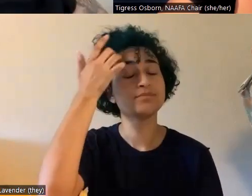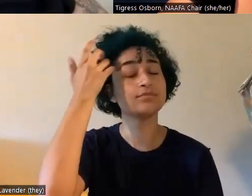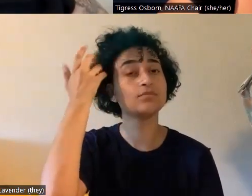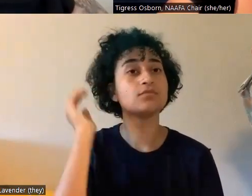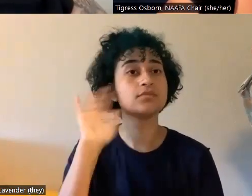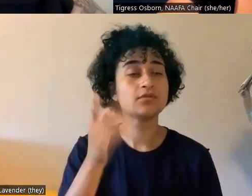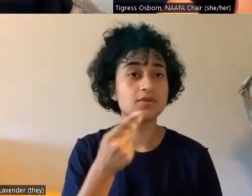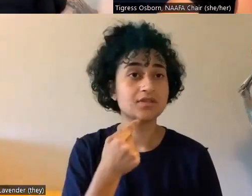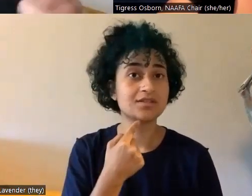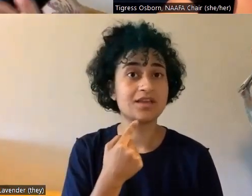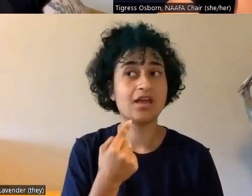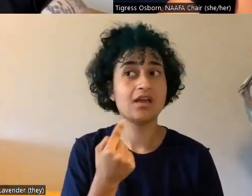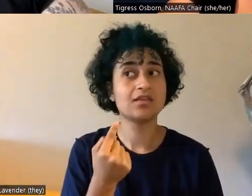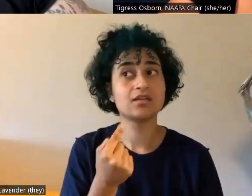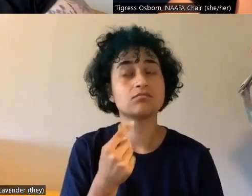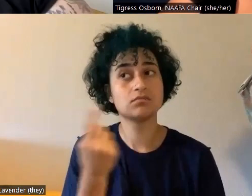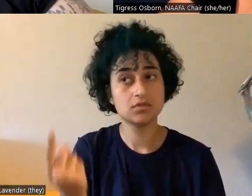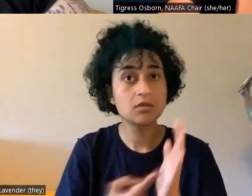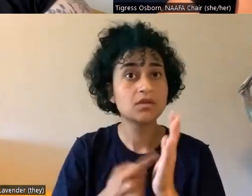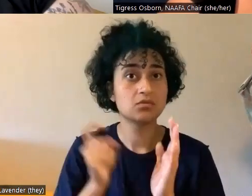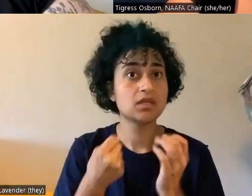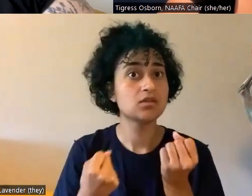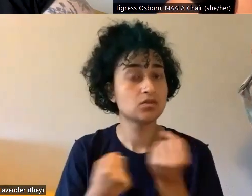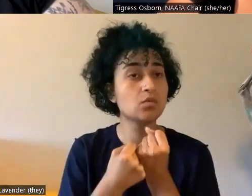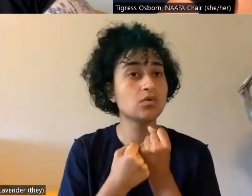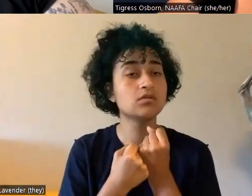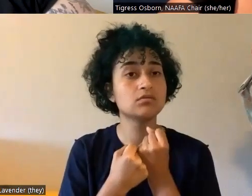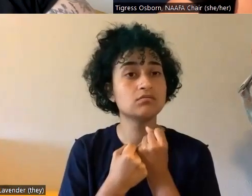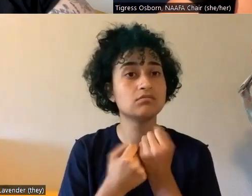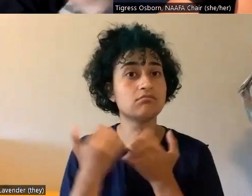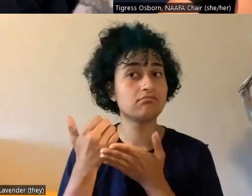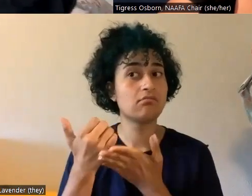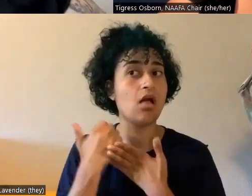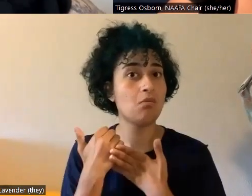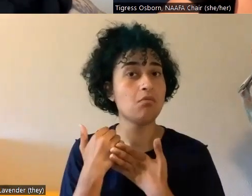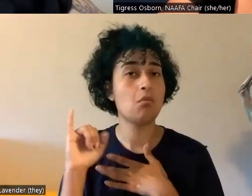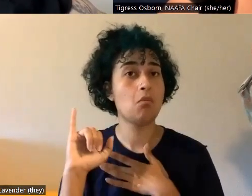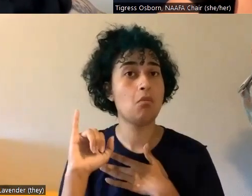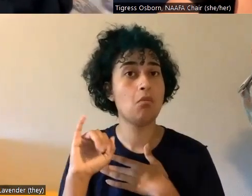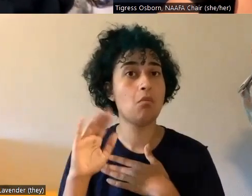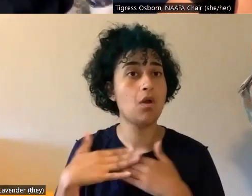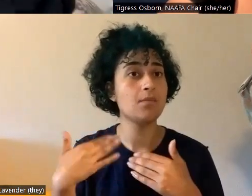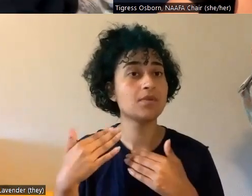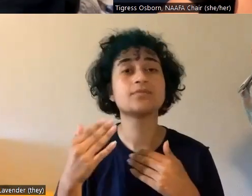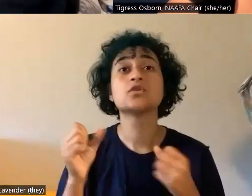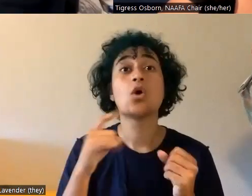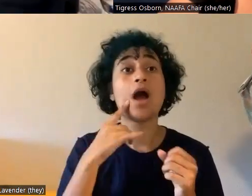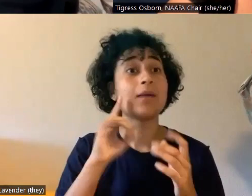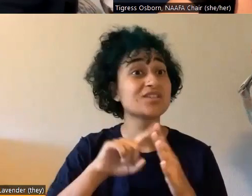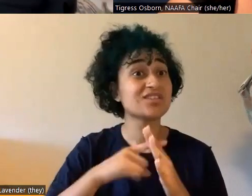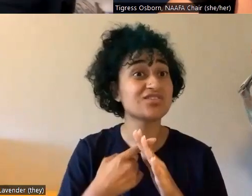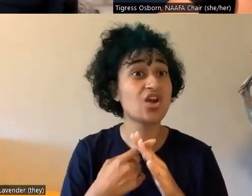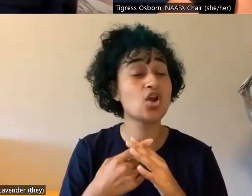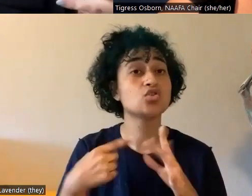sometimes need support on. Right. So, um, some, so I'm just going to start showing stuff cause it will connect,